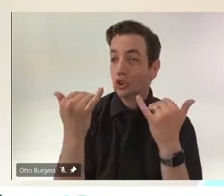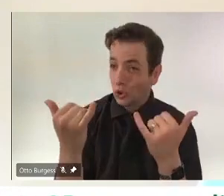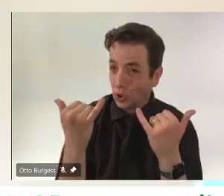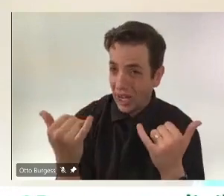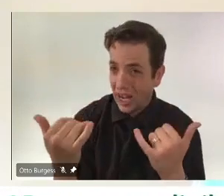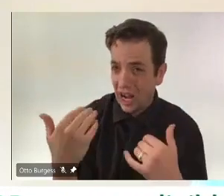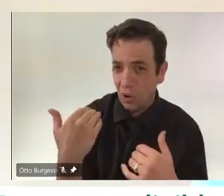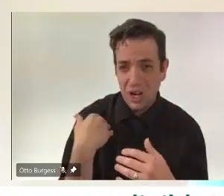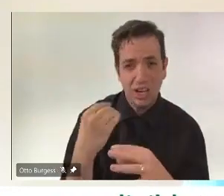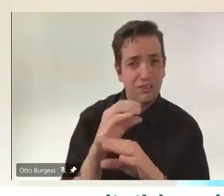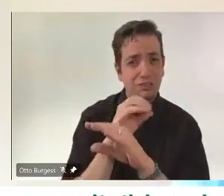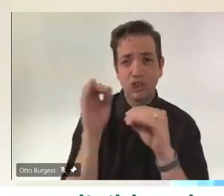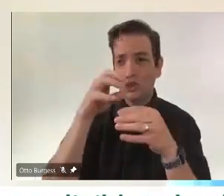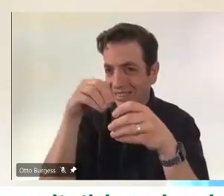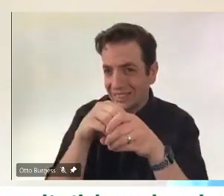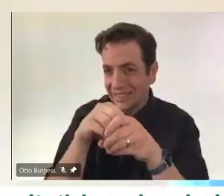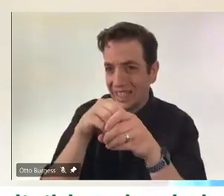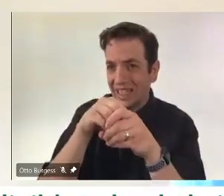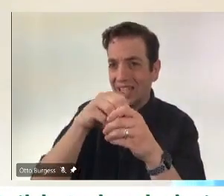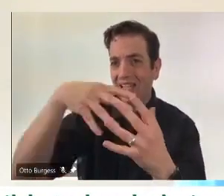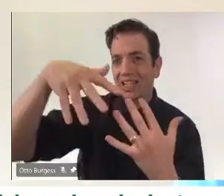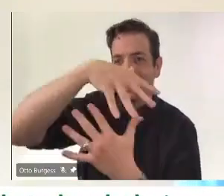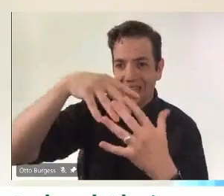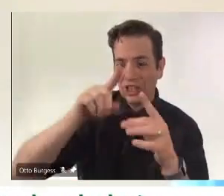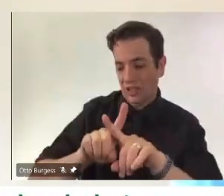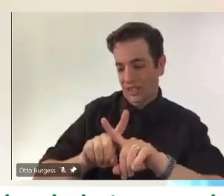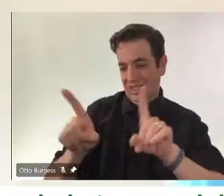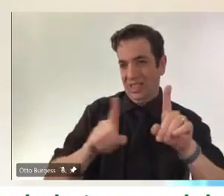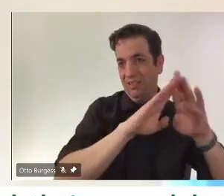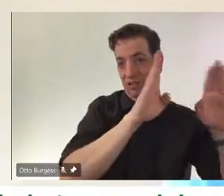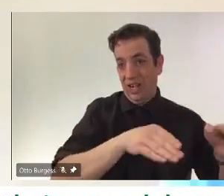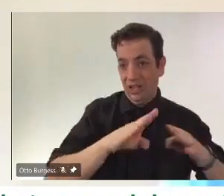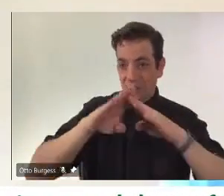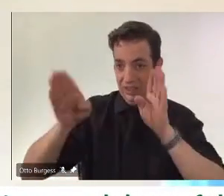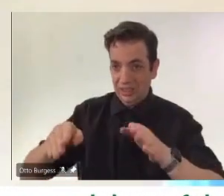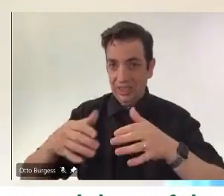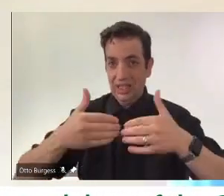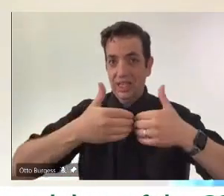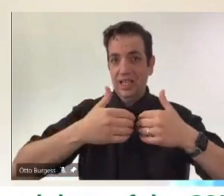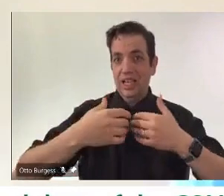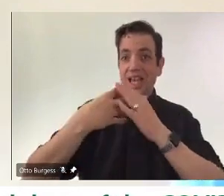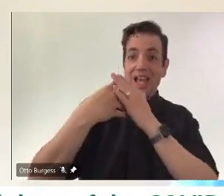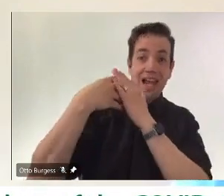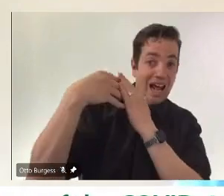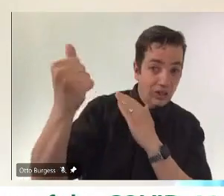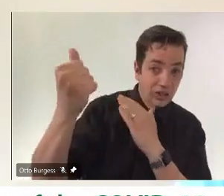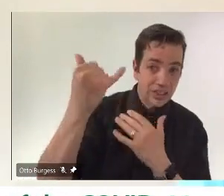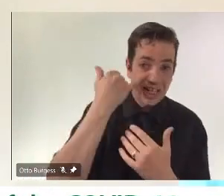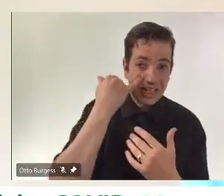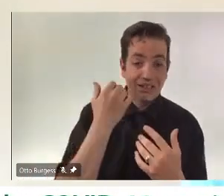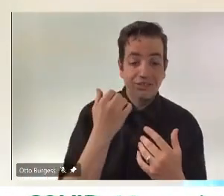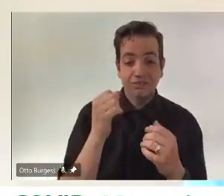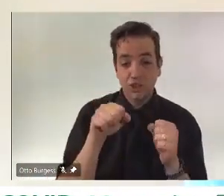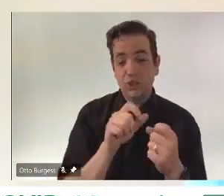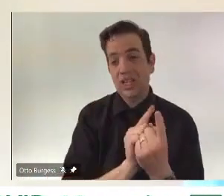And outdoor we've seen is, you know, as long as you keep your physical distance, you know, is much safer. So we've always had up to